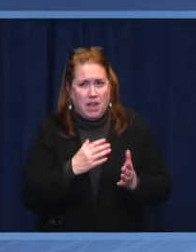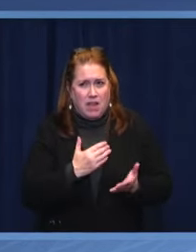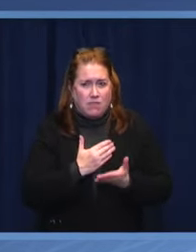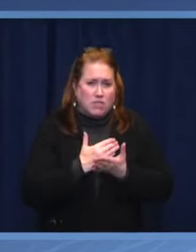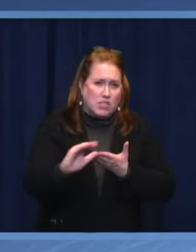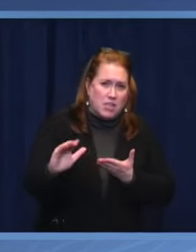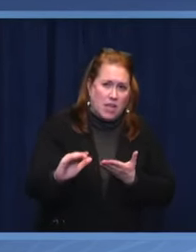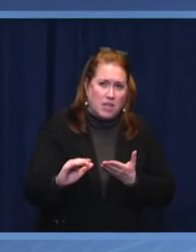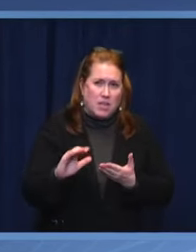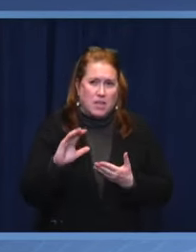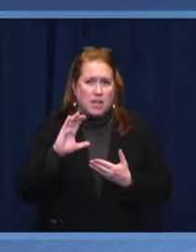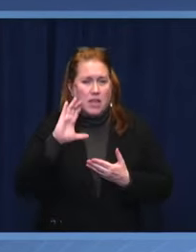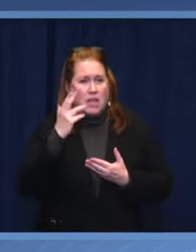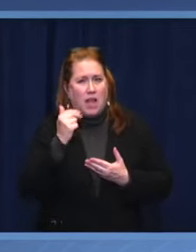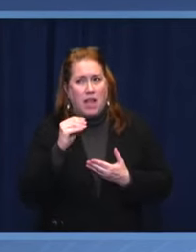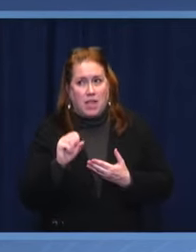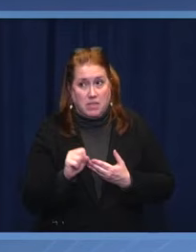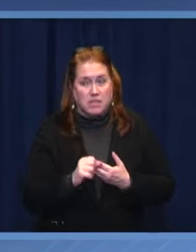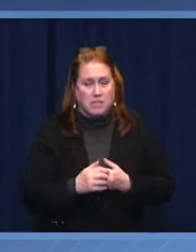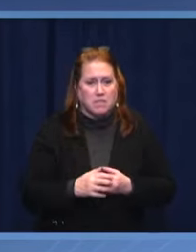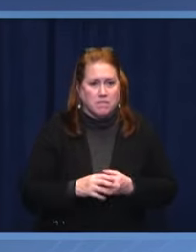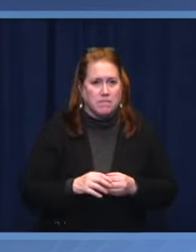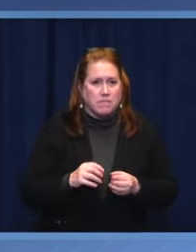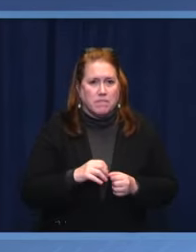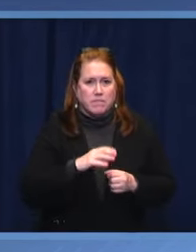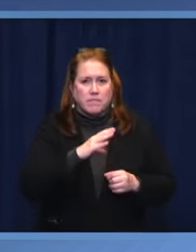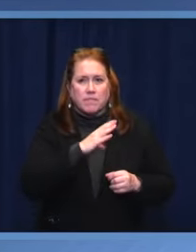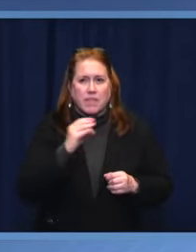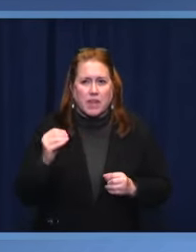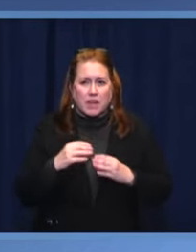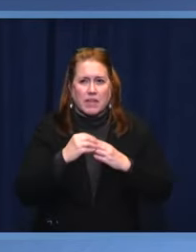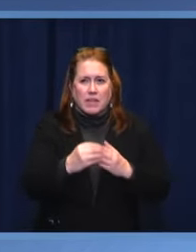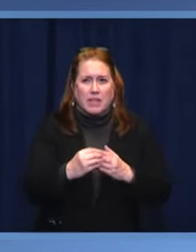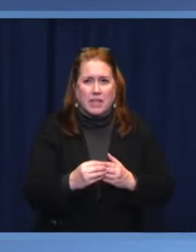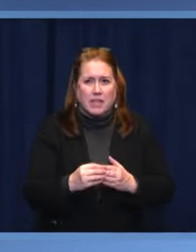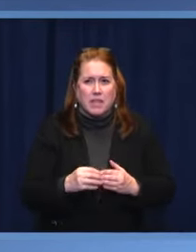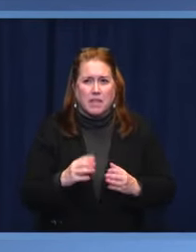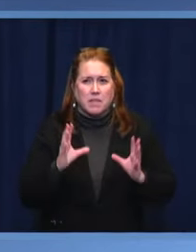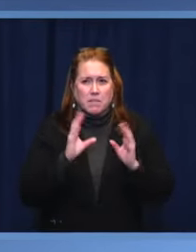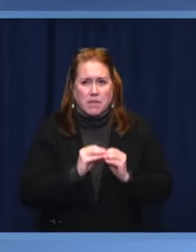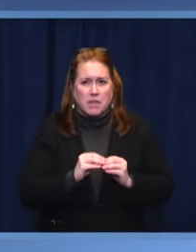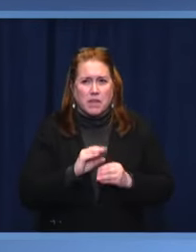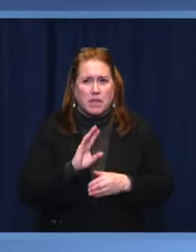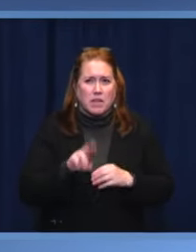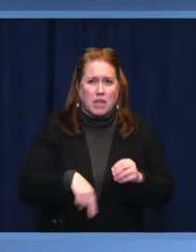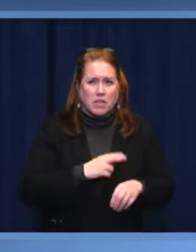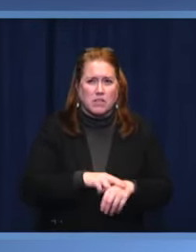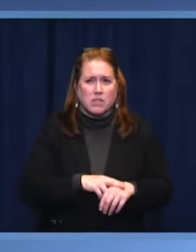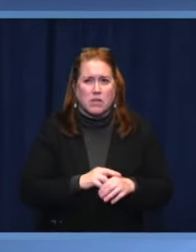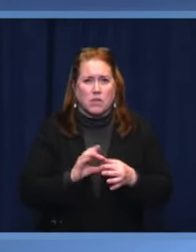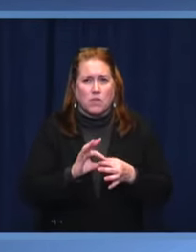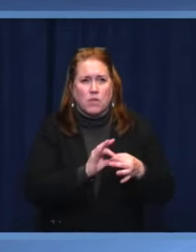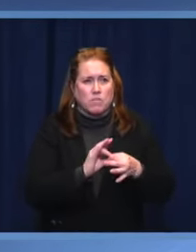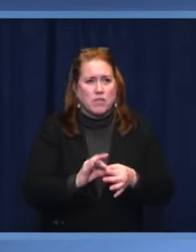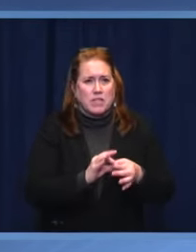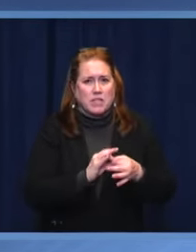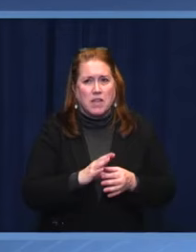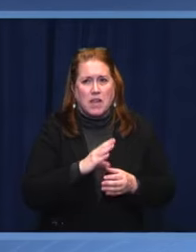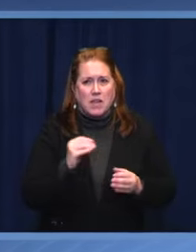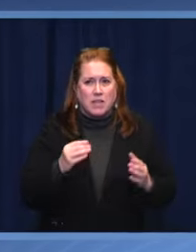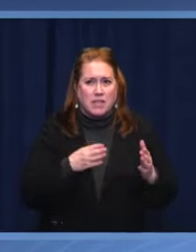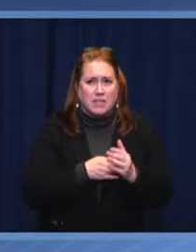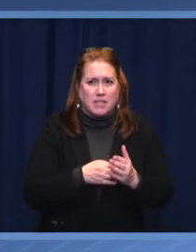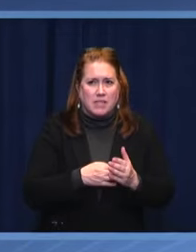corruption. We are proud to lead the summit's cohort on international cooperation and anti-corruption